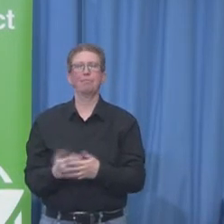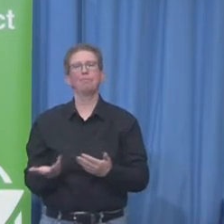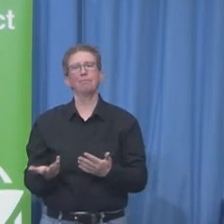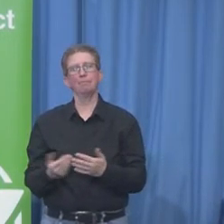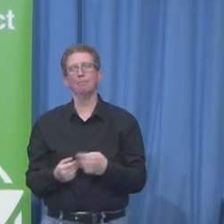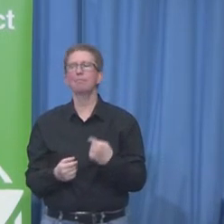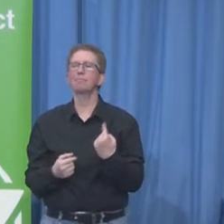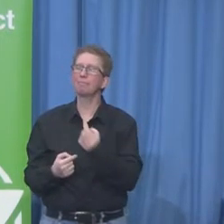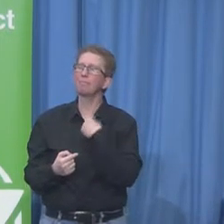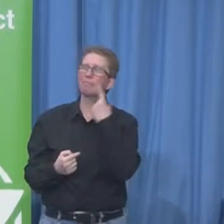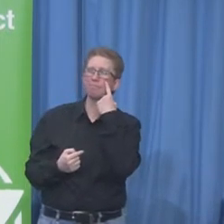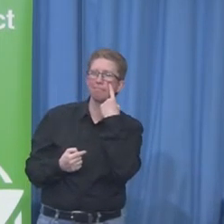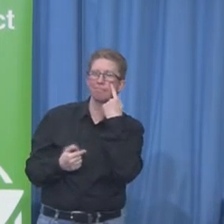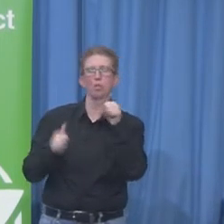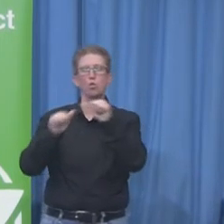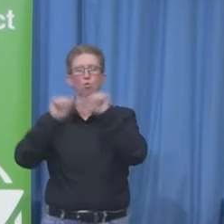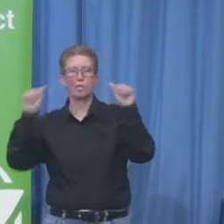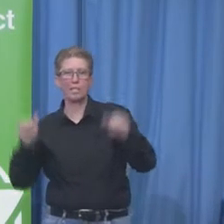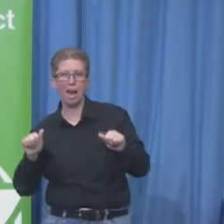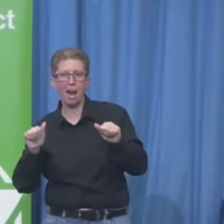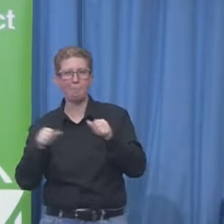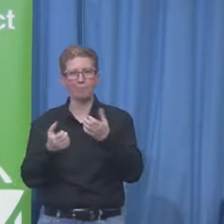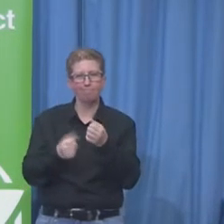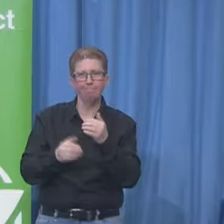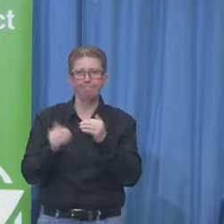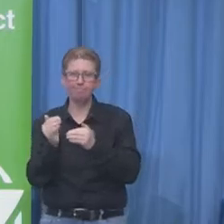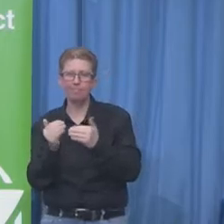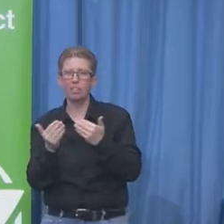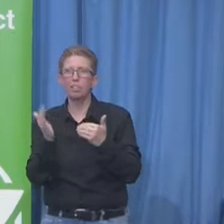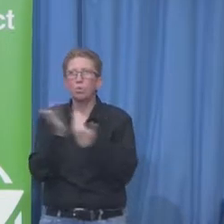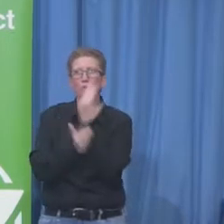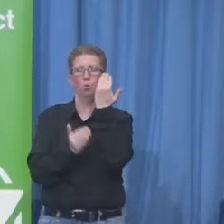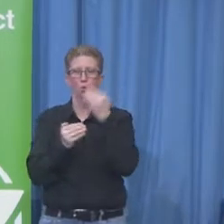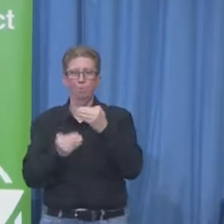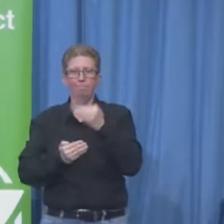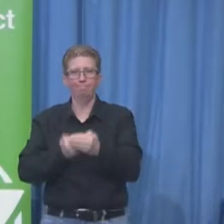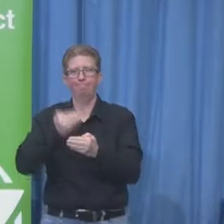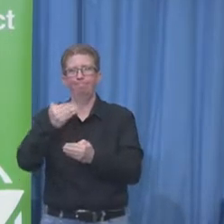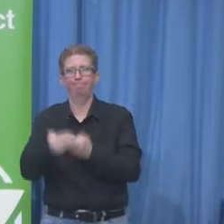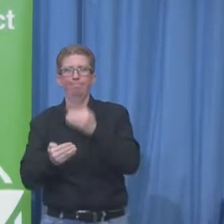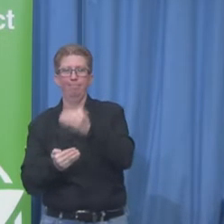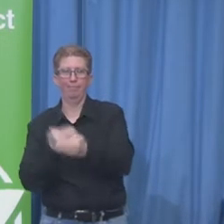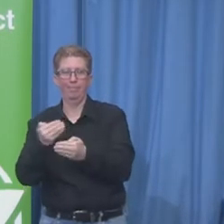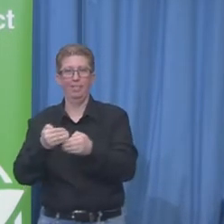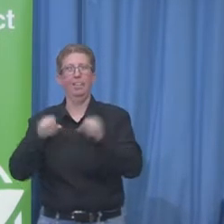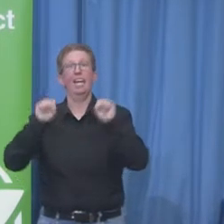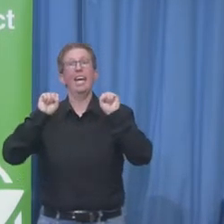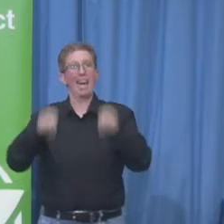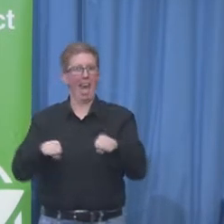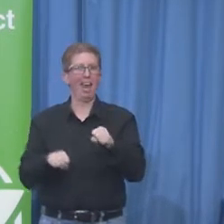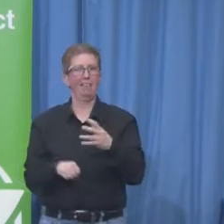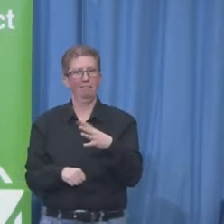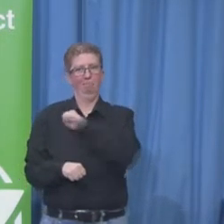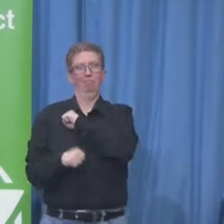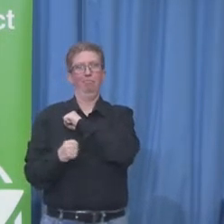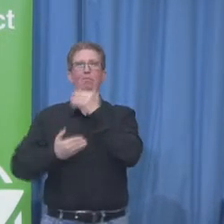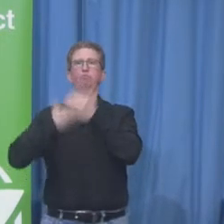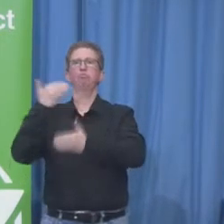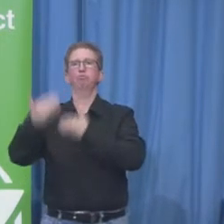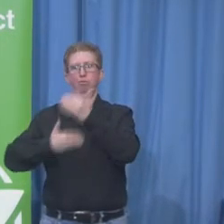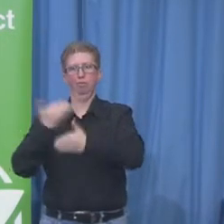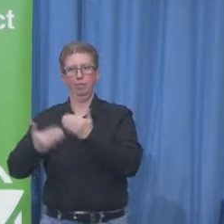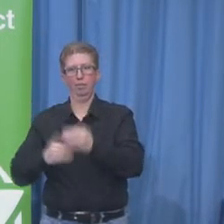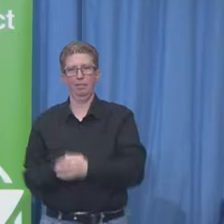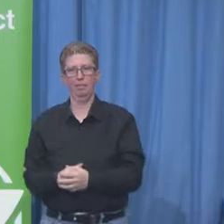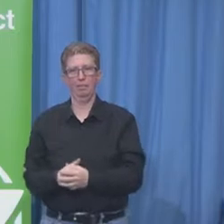this was great success, I still feel it's the tip of the iceberg. You know, Cisco's a company of 70,000 employees. We have a